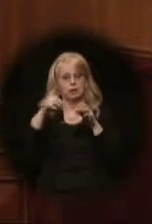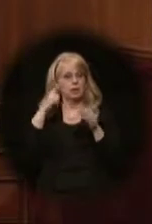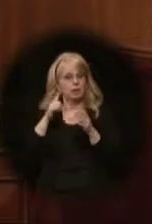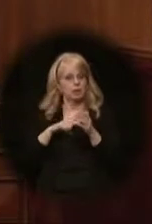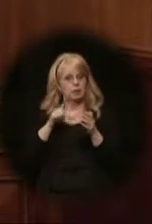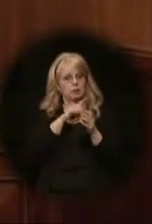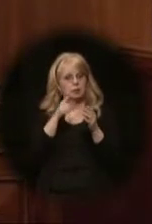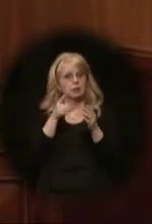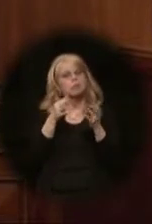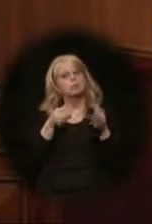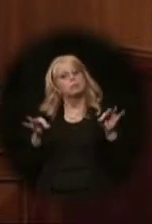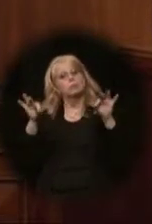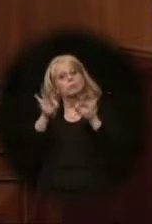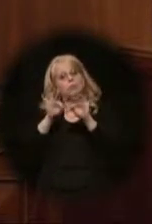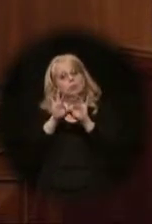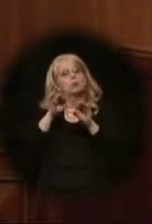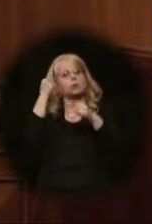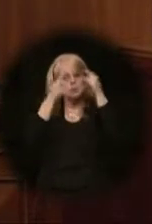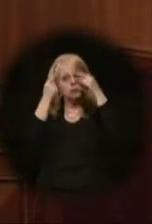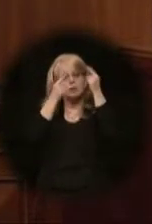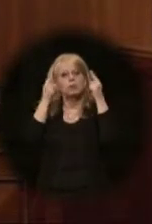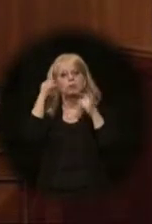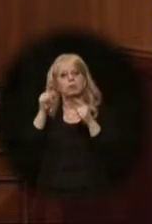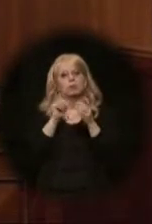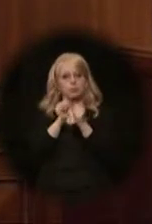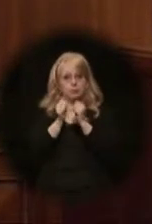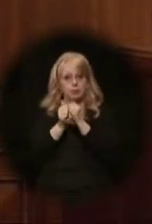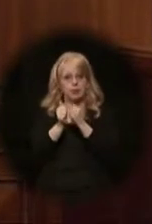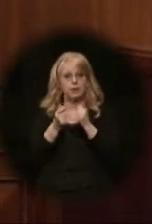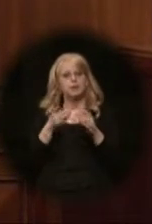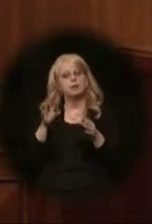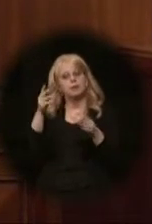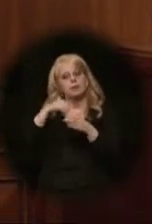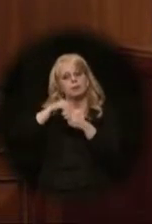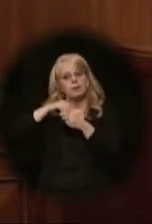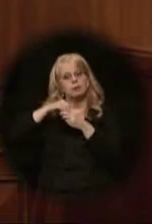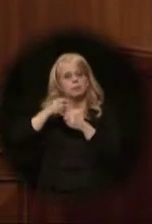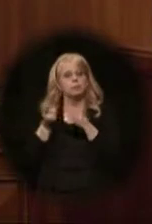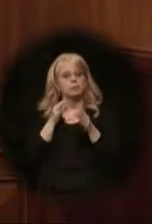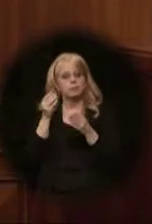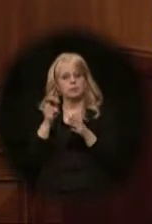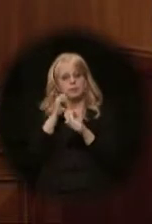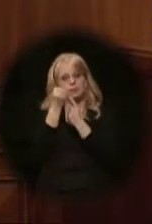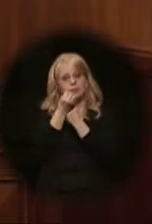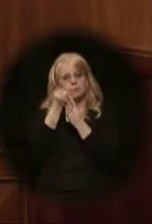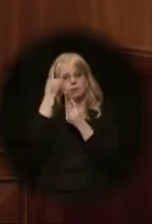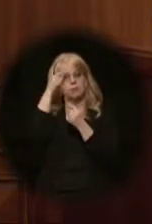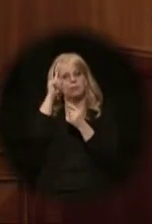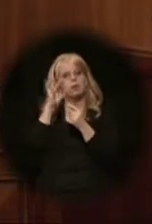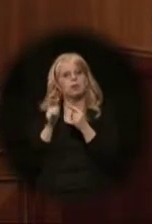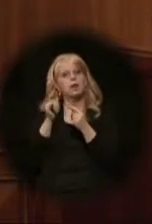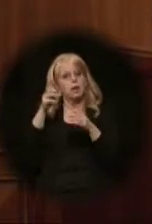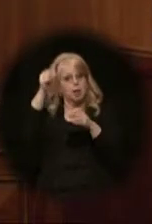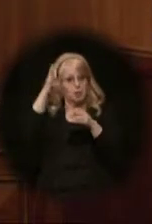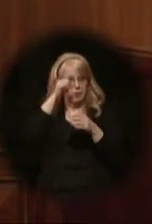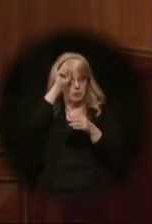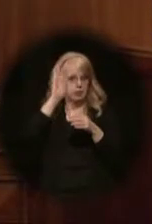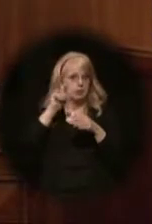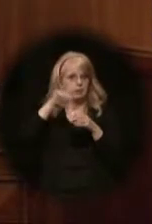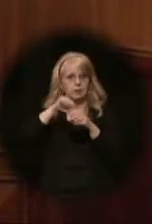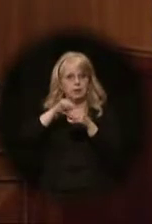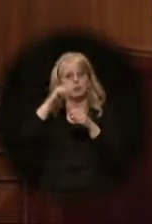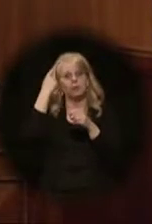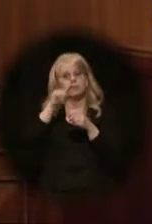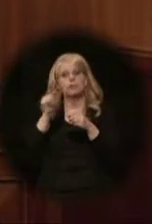consider is important. It's important to create a competitive investment environment for any project that gets Alaska's gas to Alaskan homes and